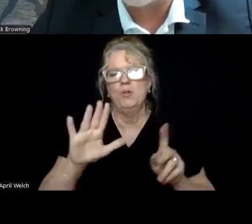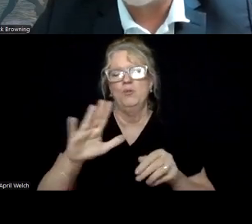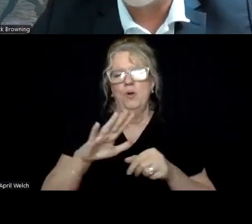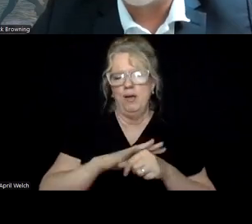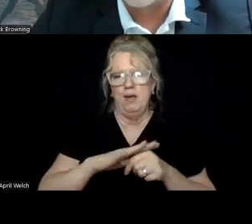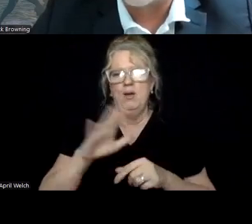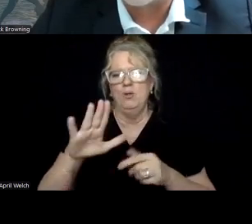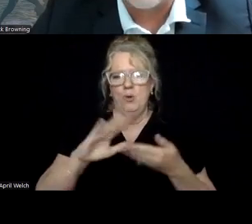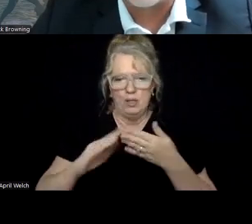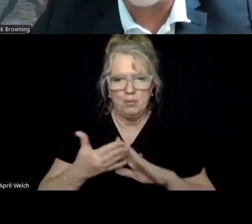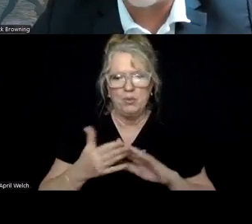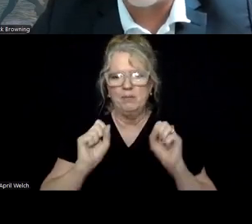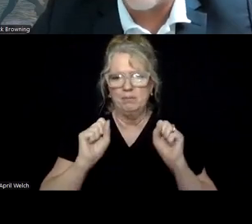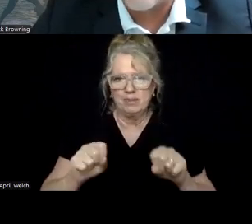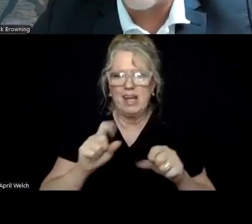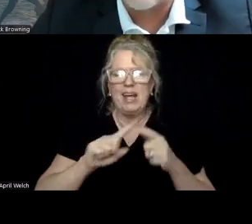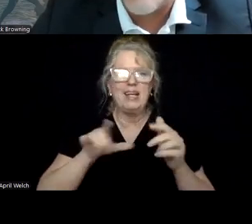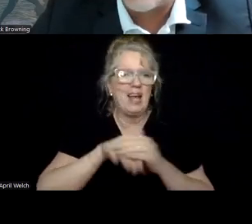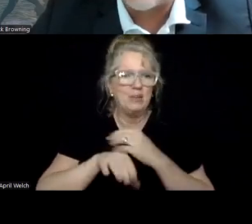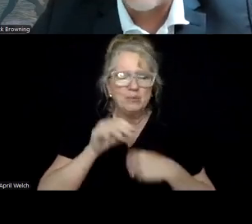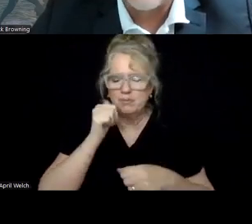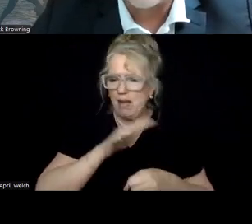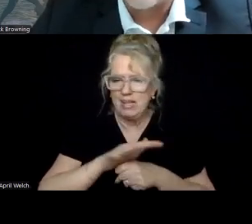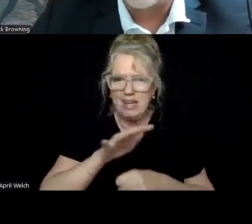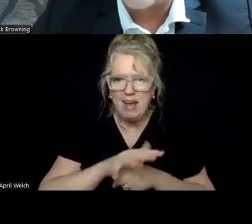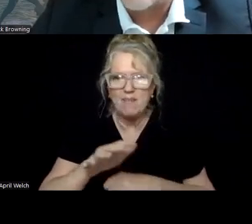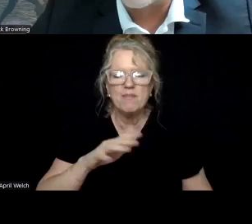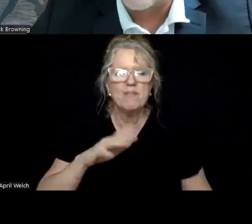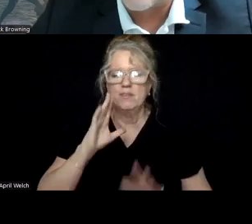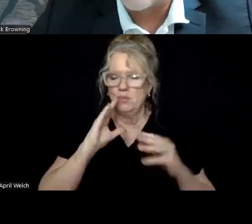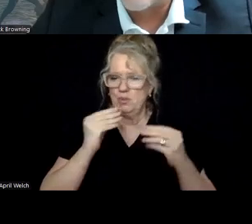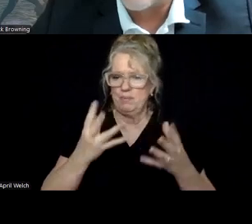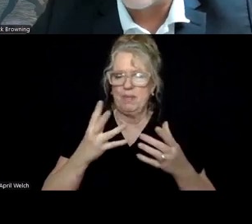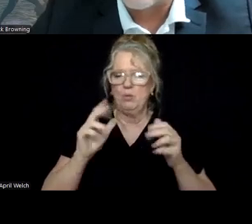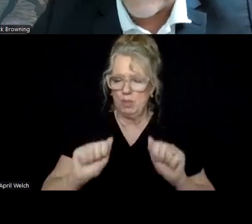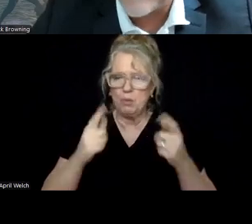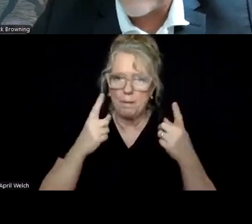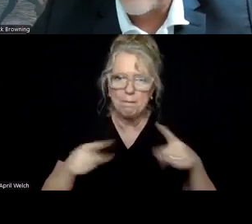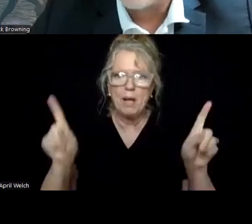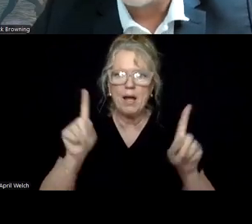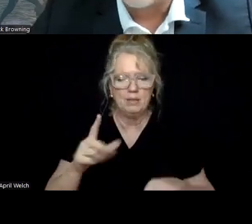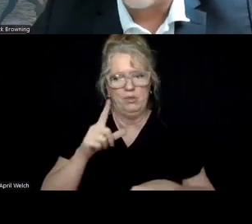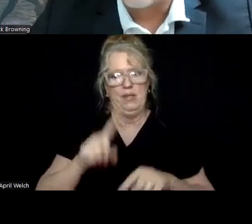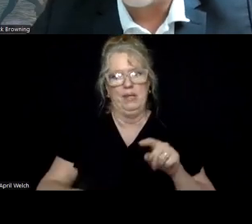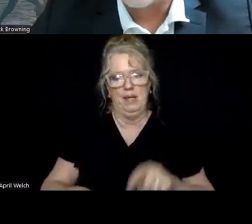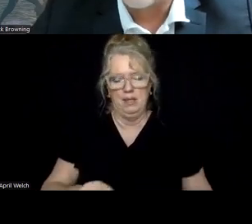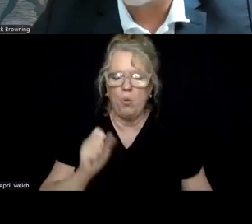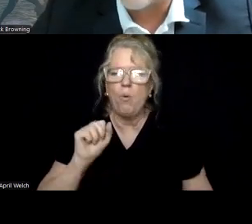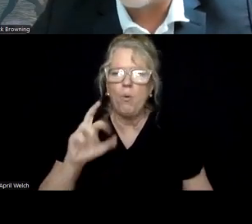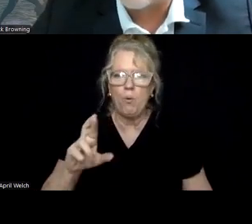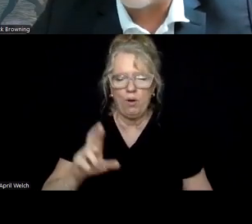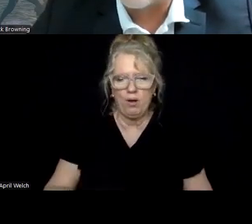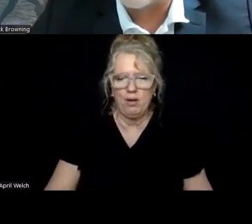in your community, being able to do access, either not having enough capital to be able to get it done, so they can't, or